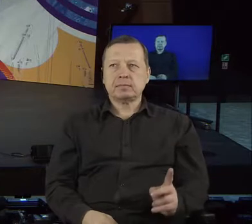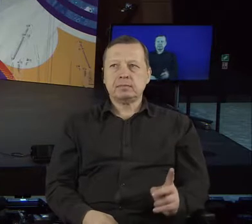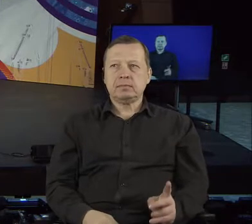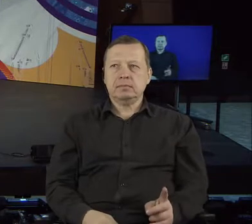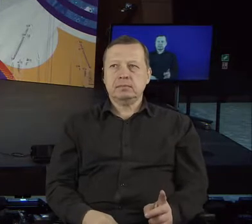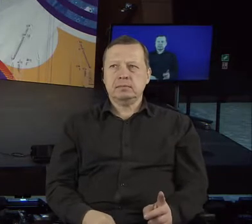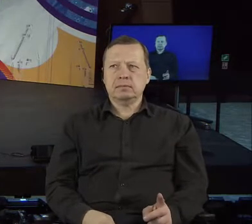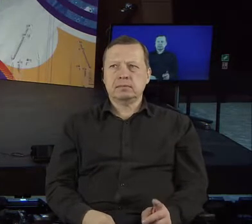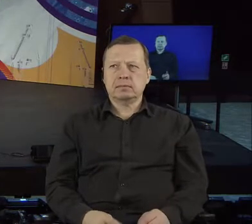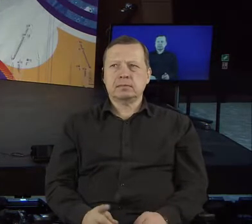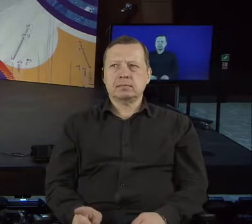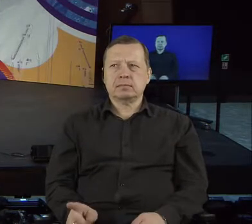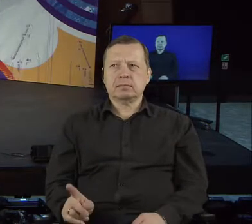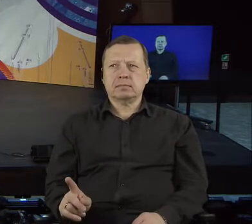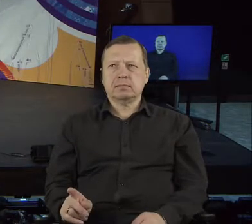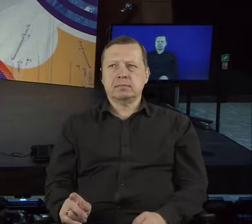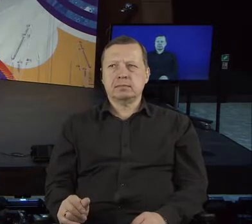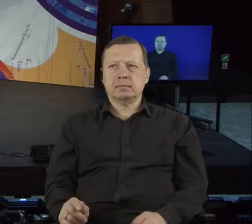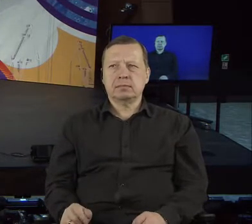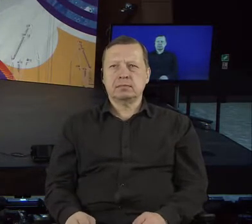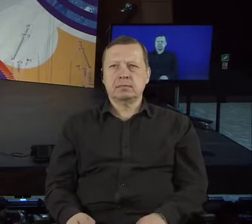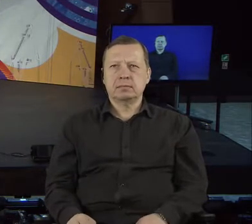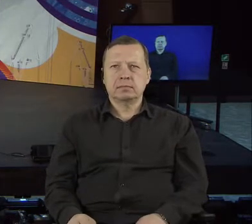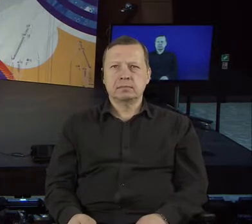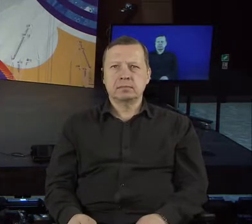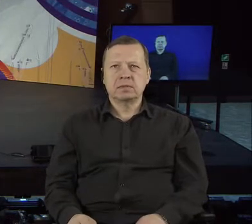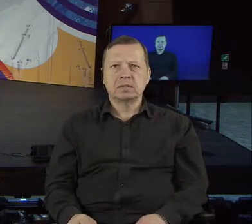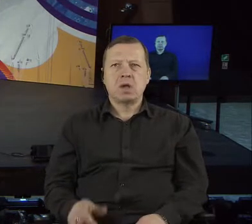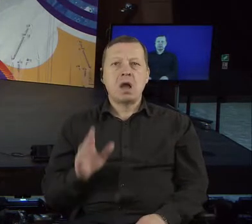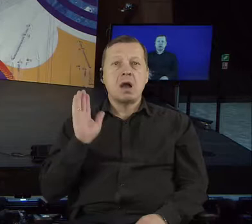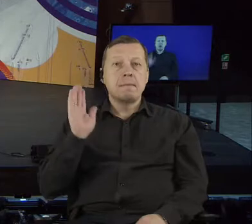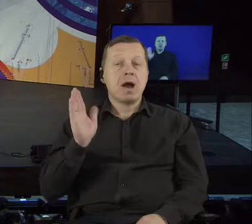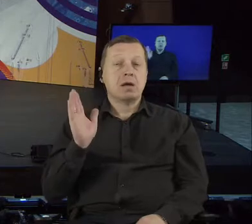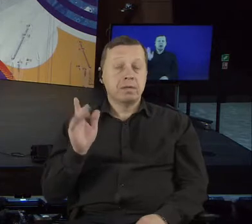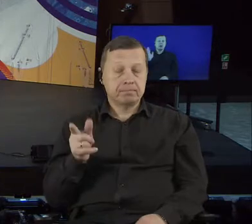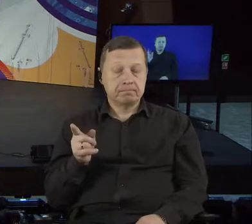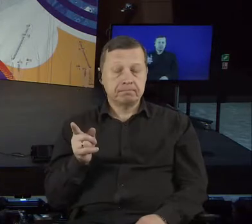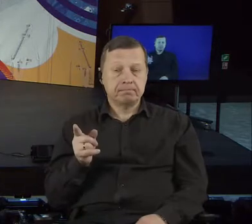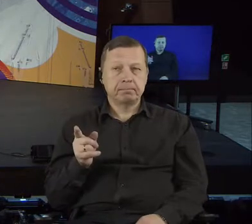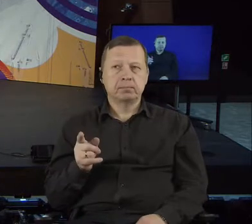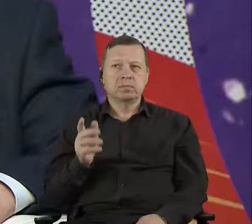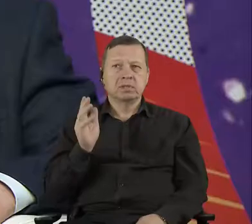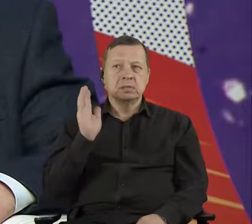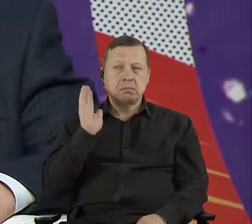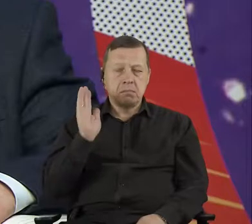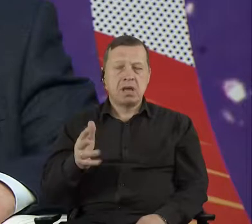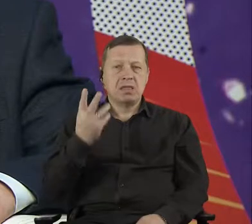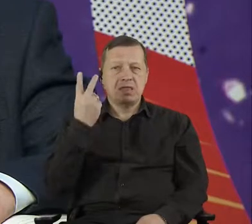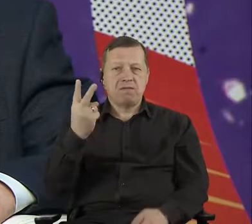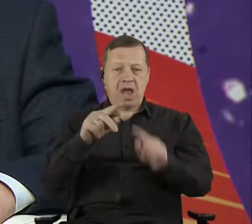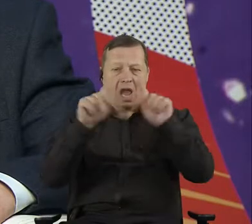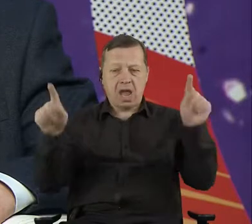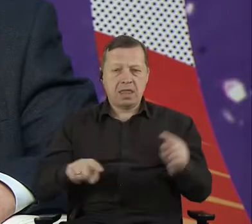And then we will have two polls to take part in. One is